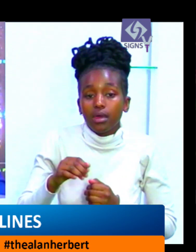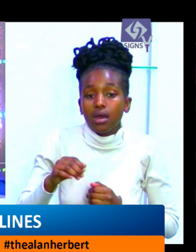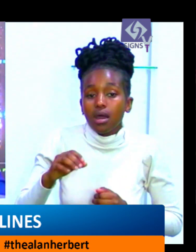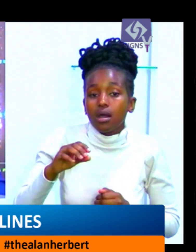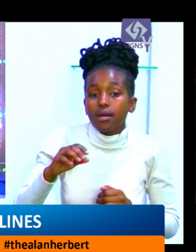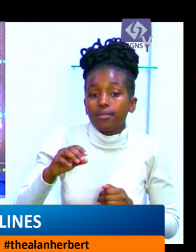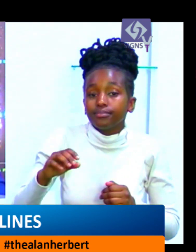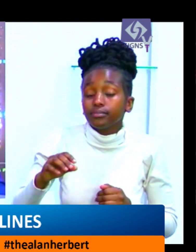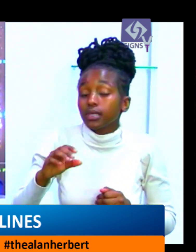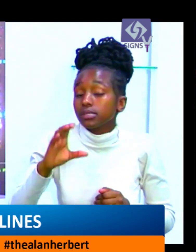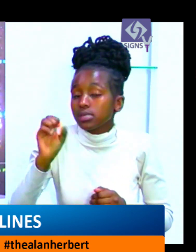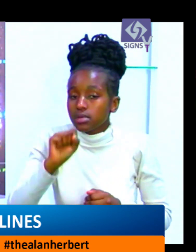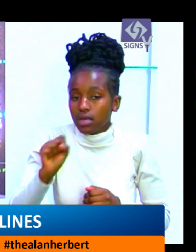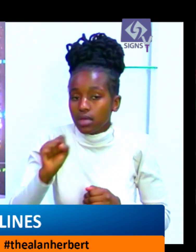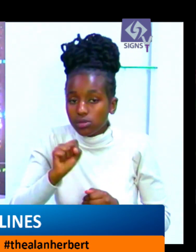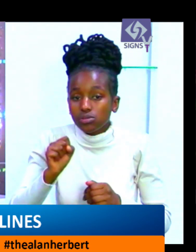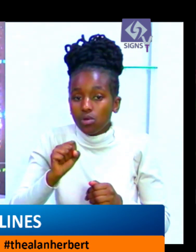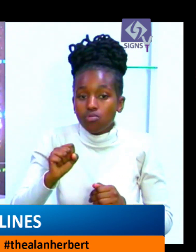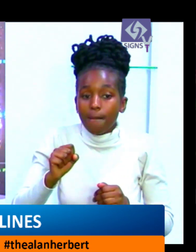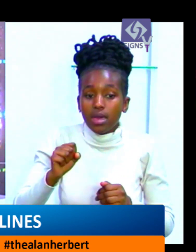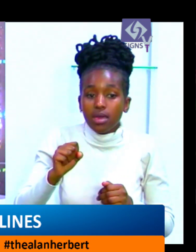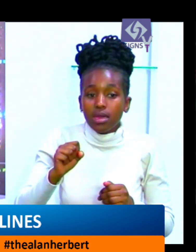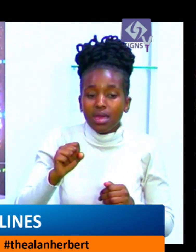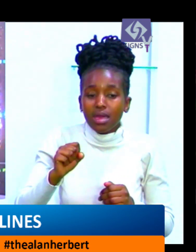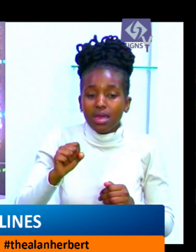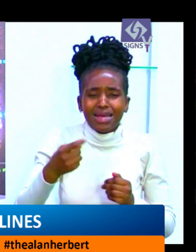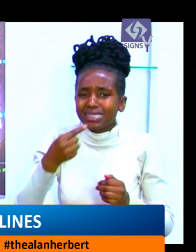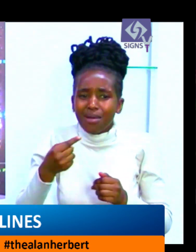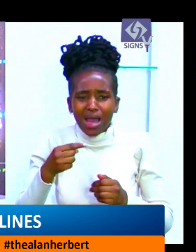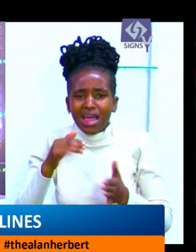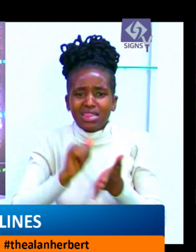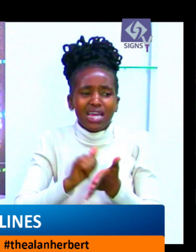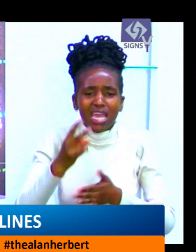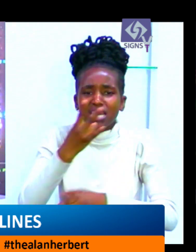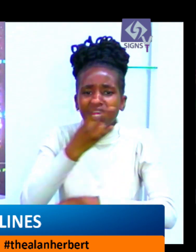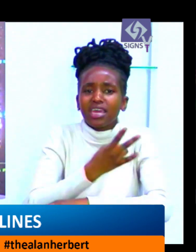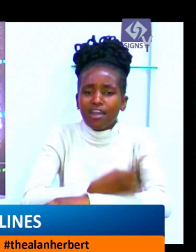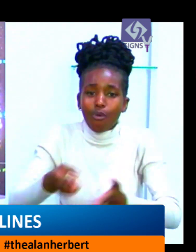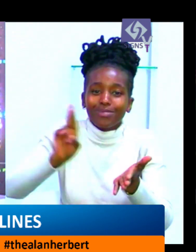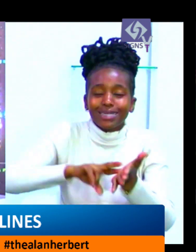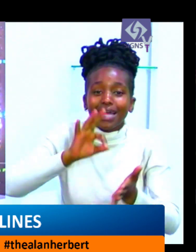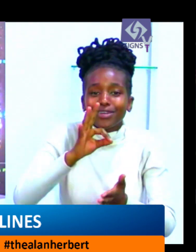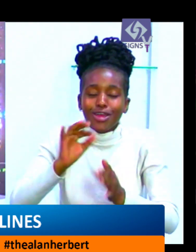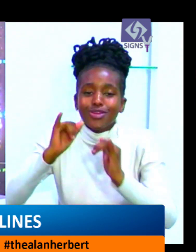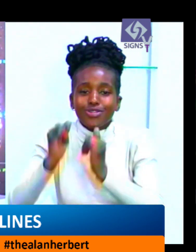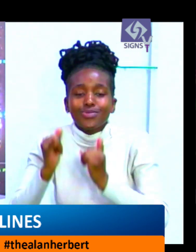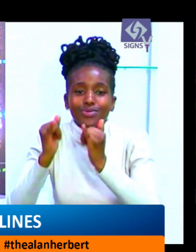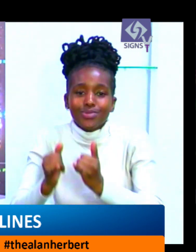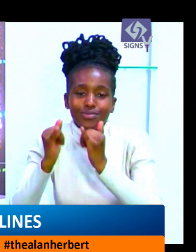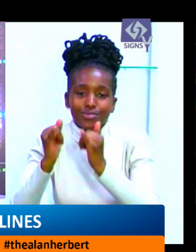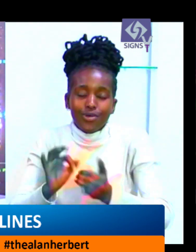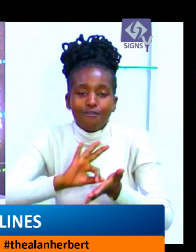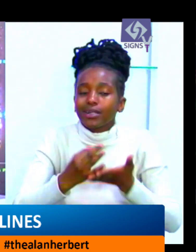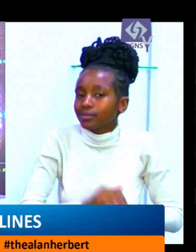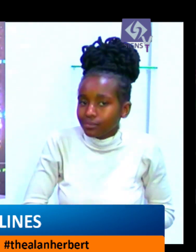providing a robust consent form on terms and conditions to which kenyans agreed to